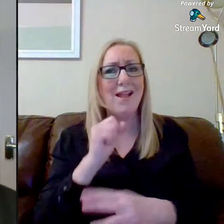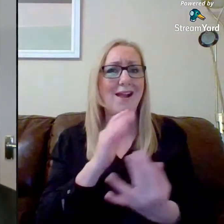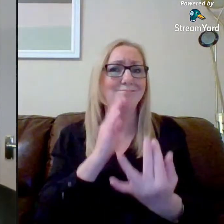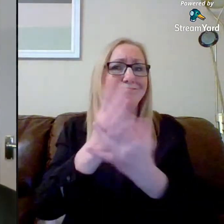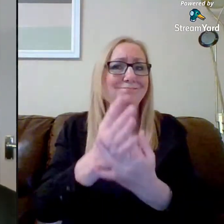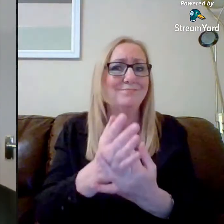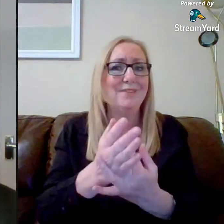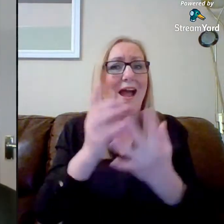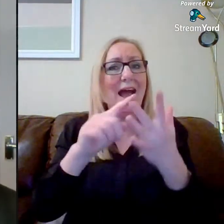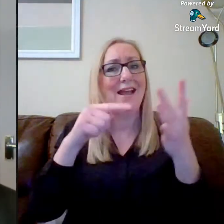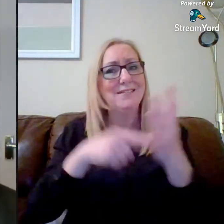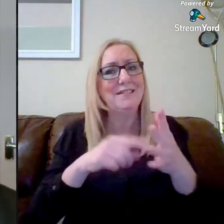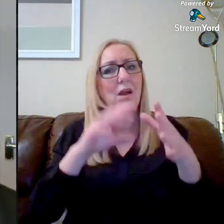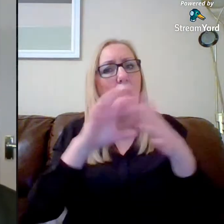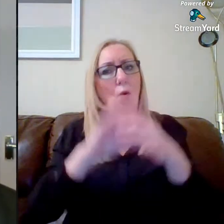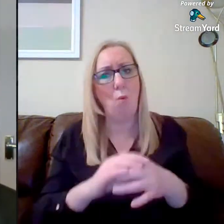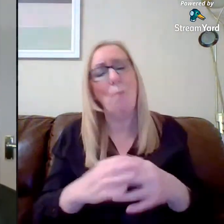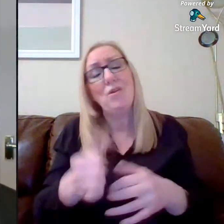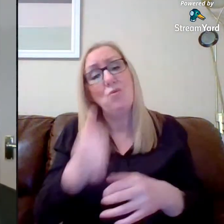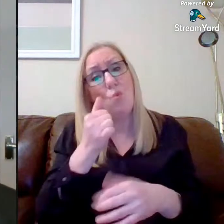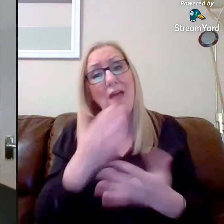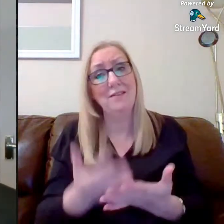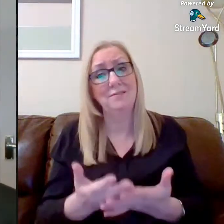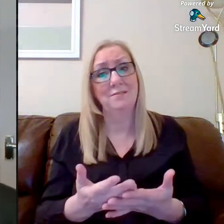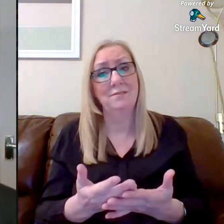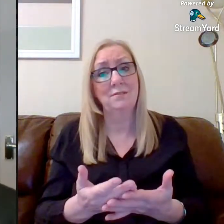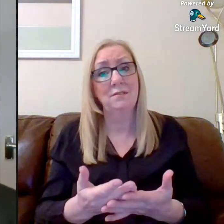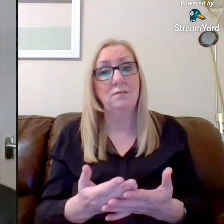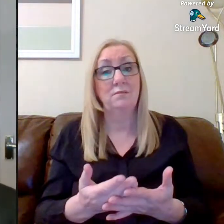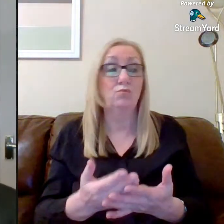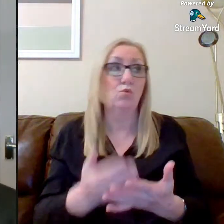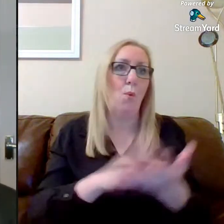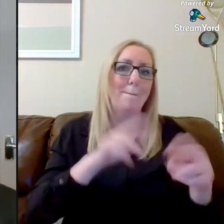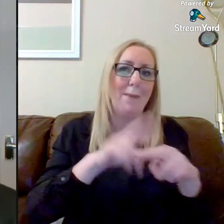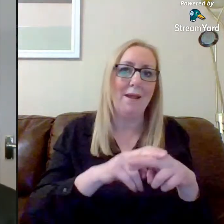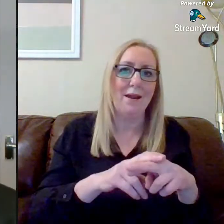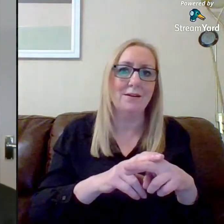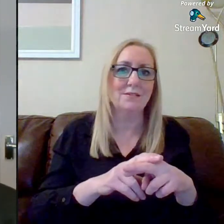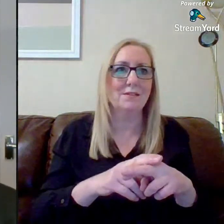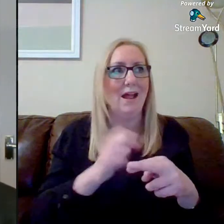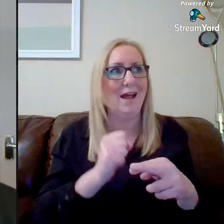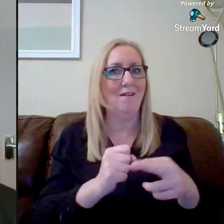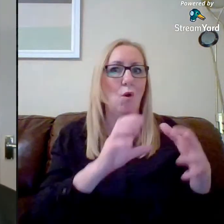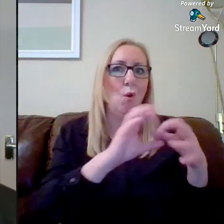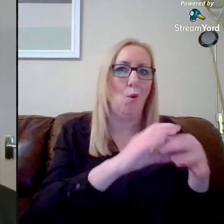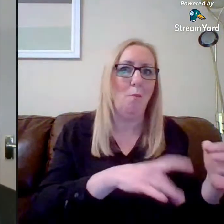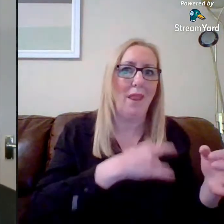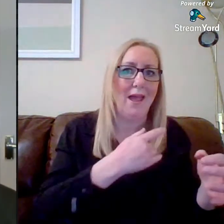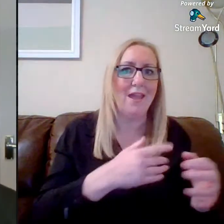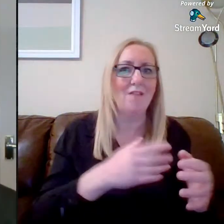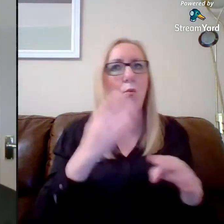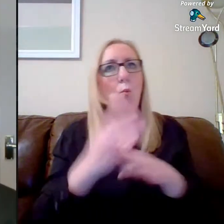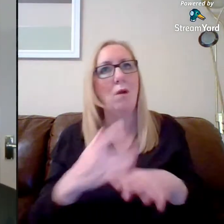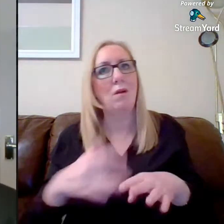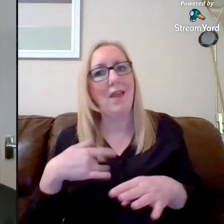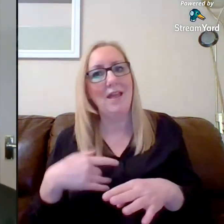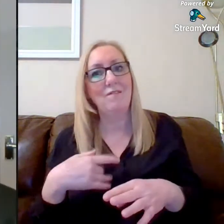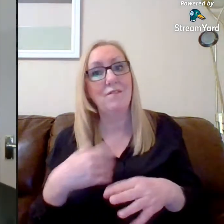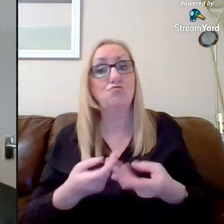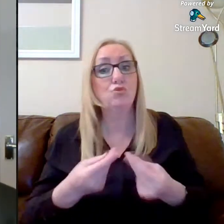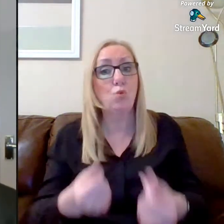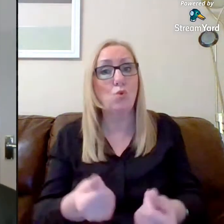same time. We're aware that a lot of parents are juggling home life and work life and that, you know, resources like IT are limited.